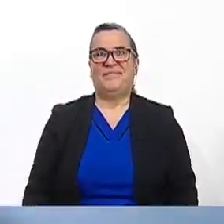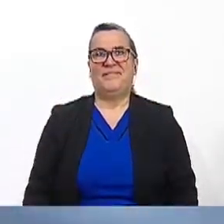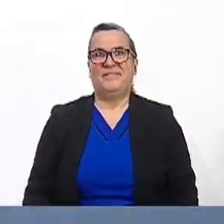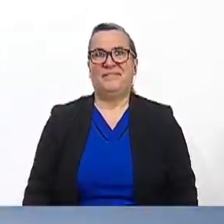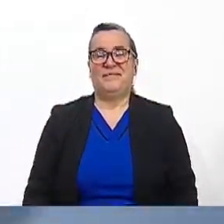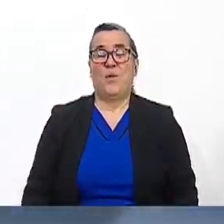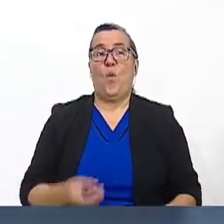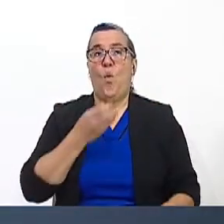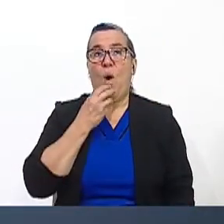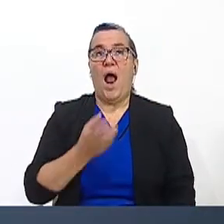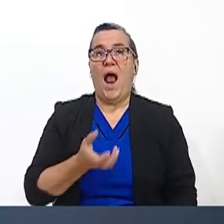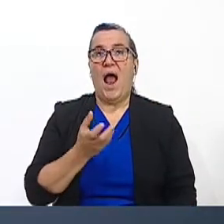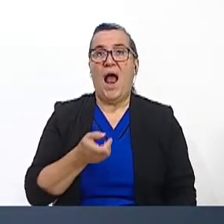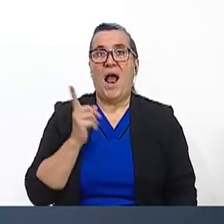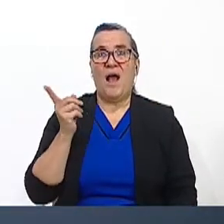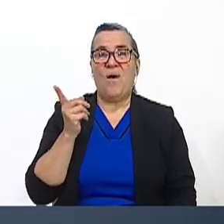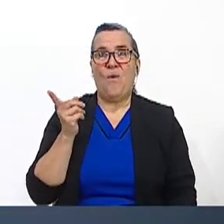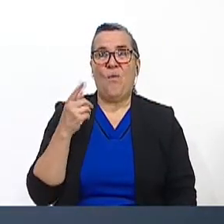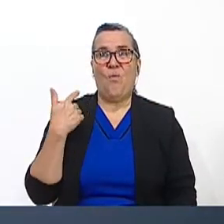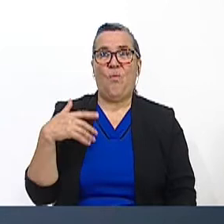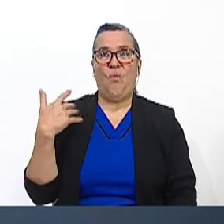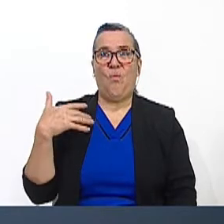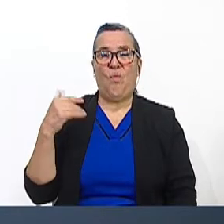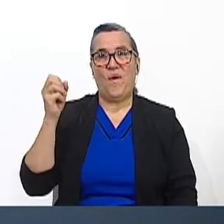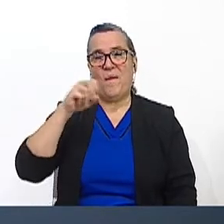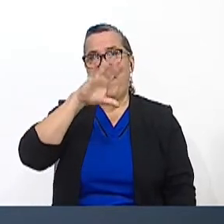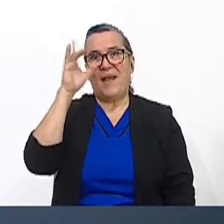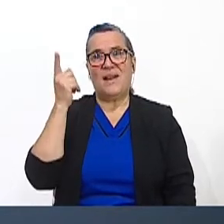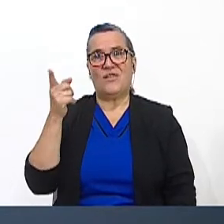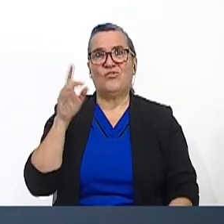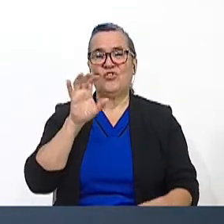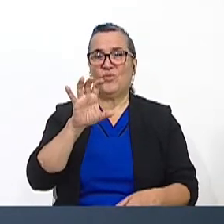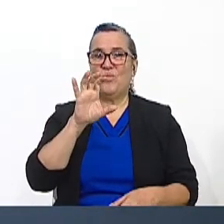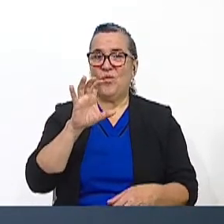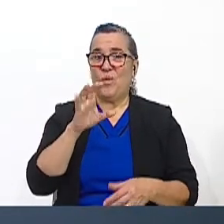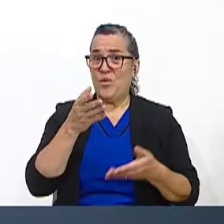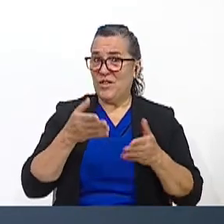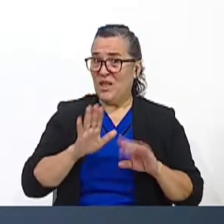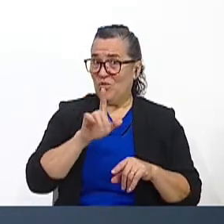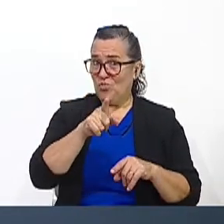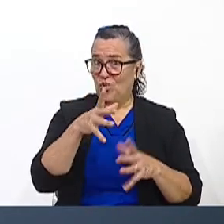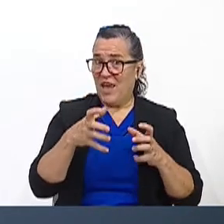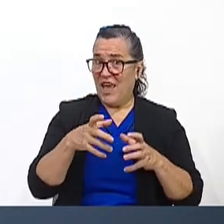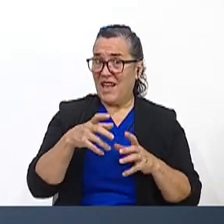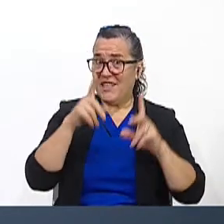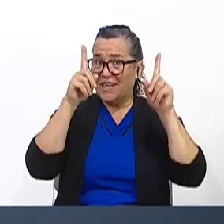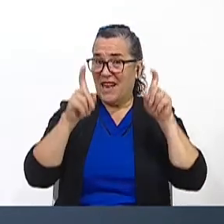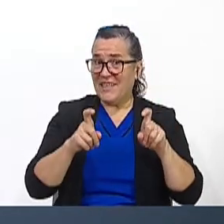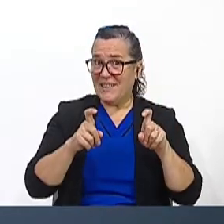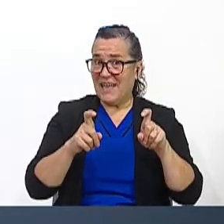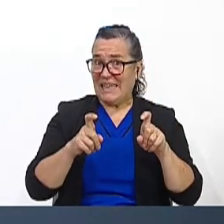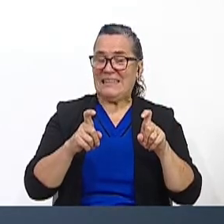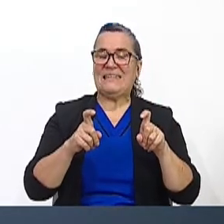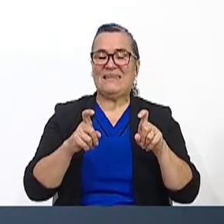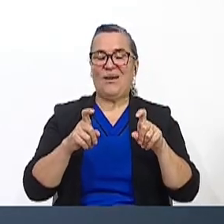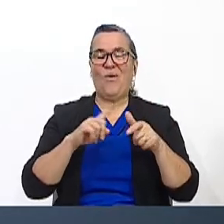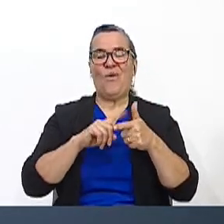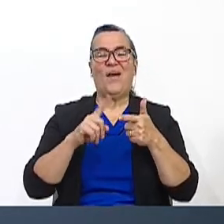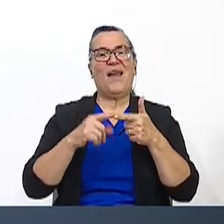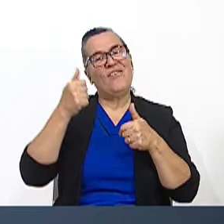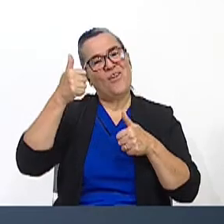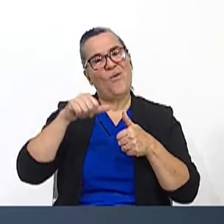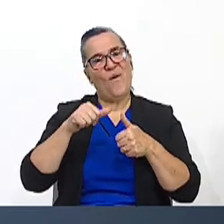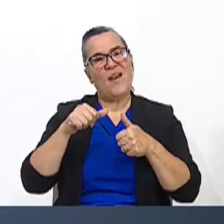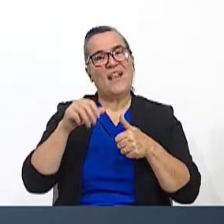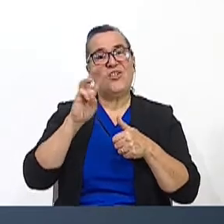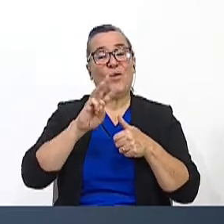Wow. Remember life without those? Want to put your own kids to the test? They don't remember. We put the interactive questionnaire online for you